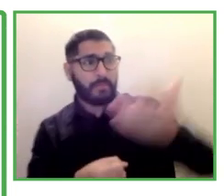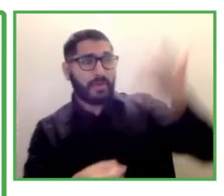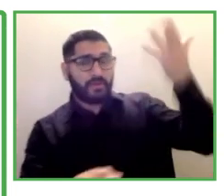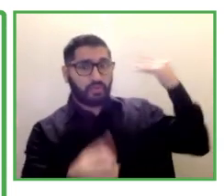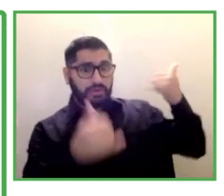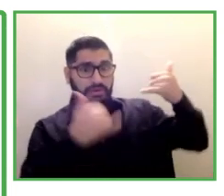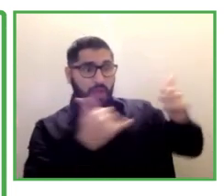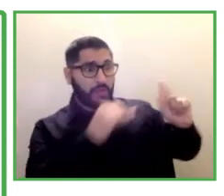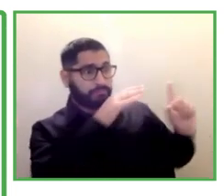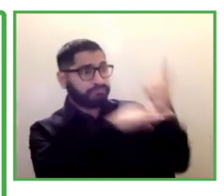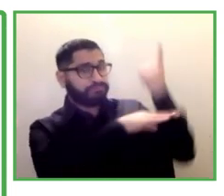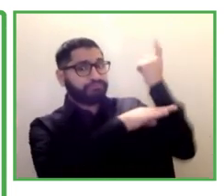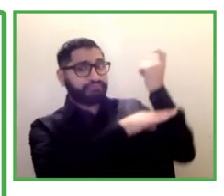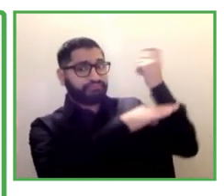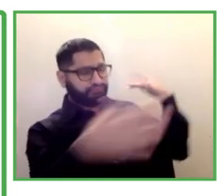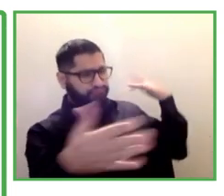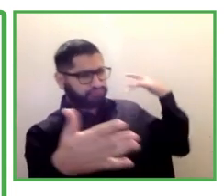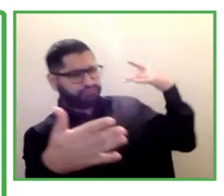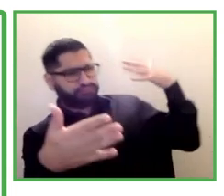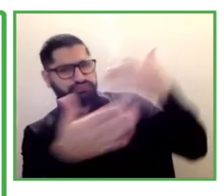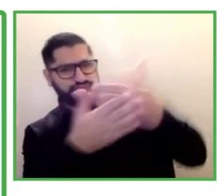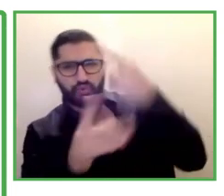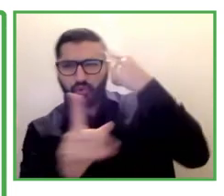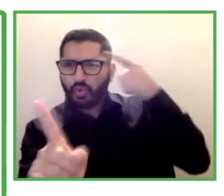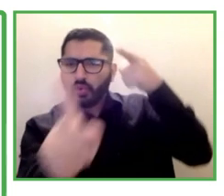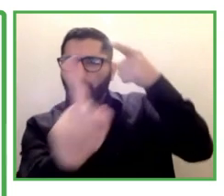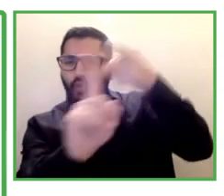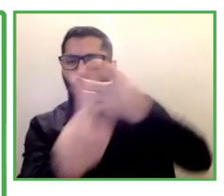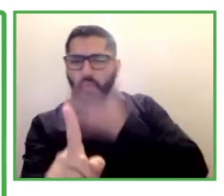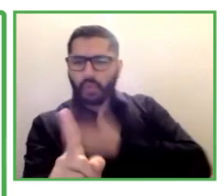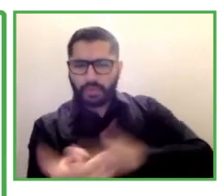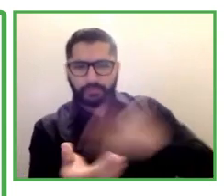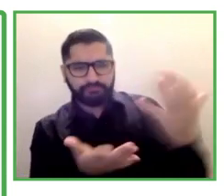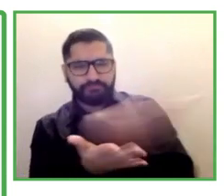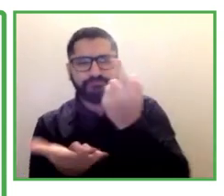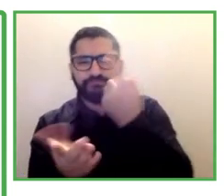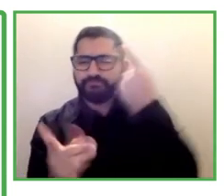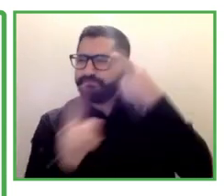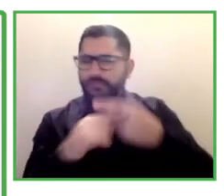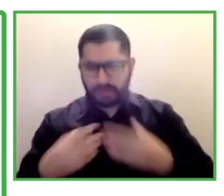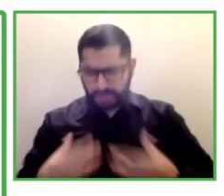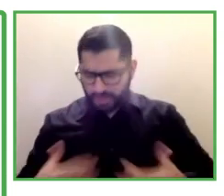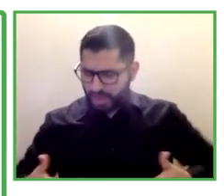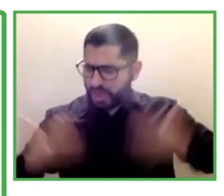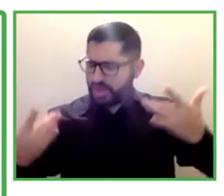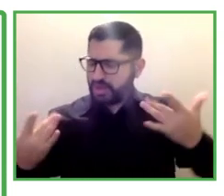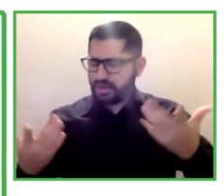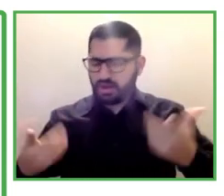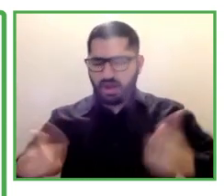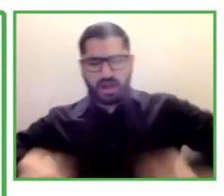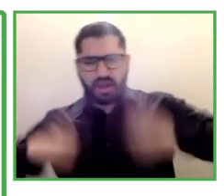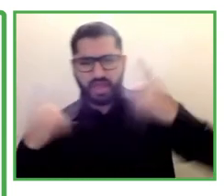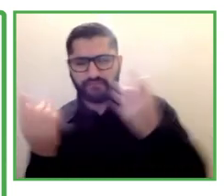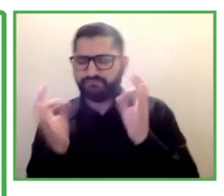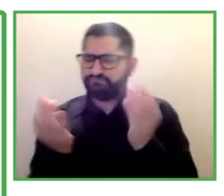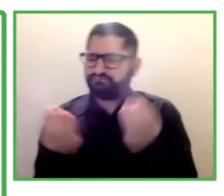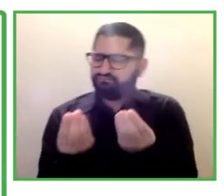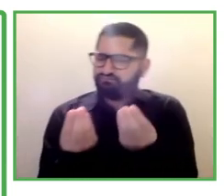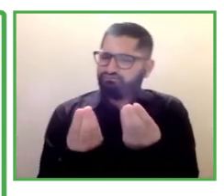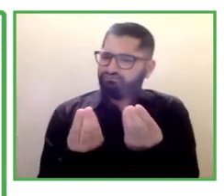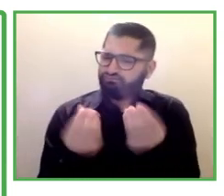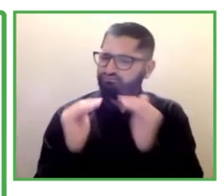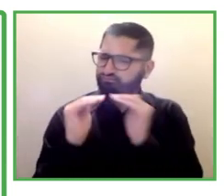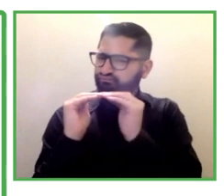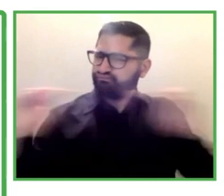disability in all areas of life, and to do so in a way that is with dignity, with respect,